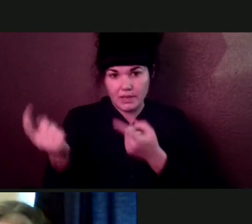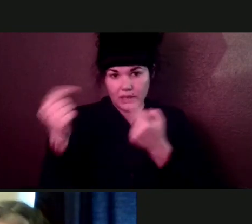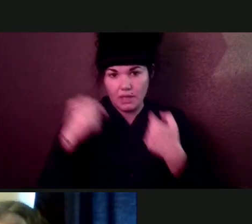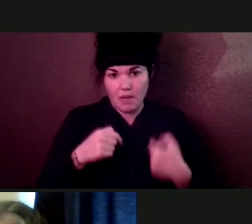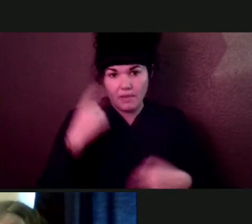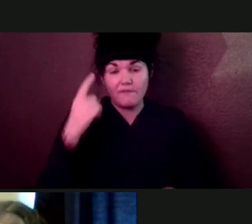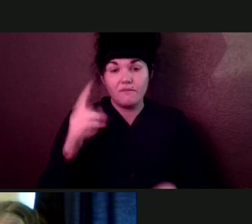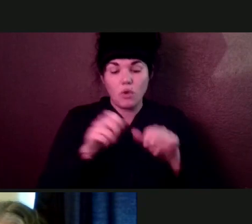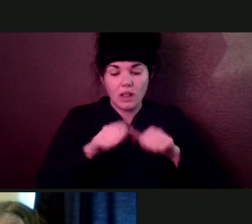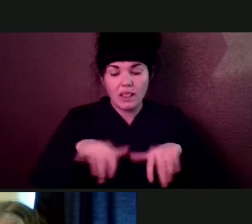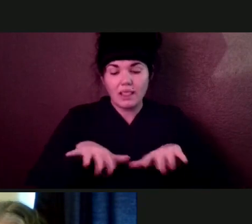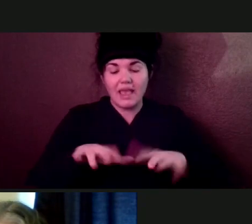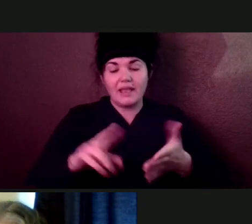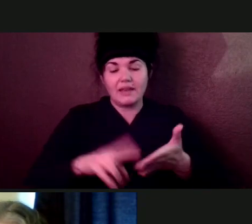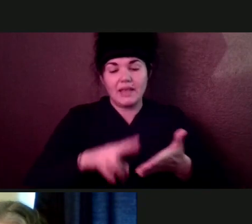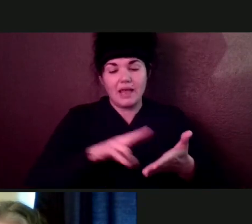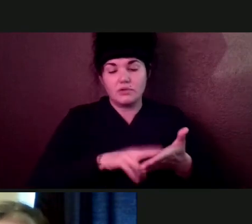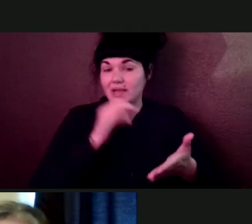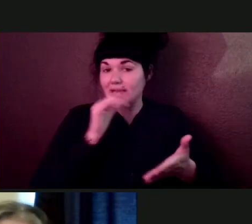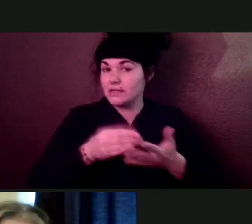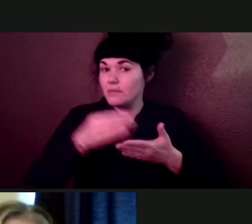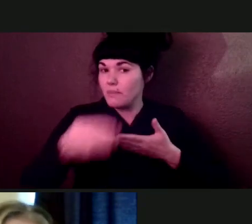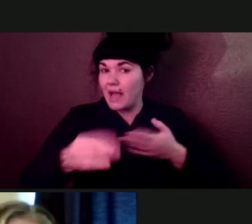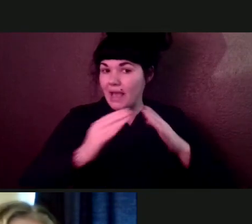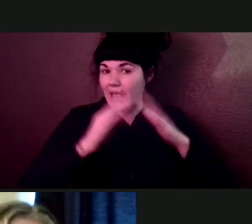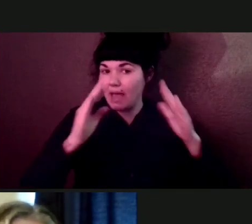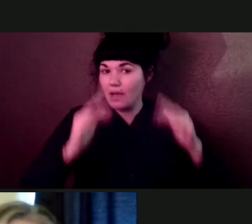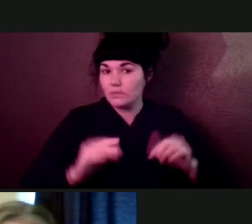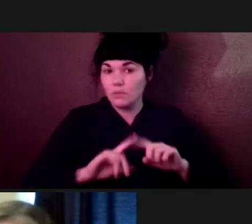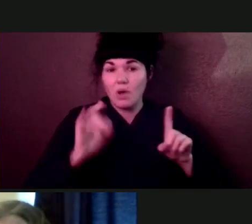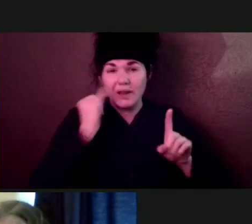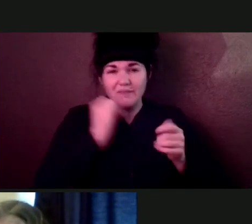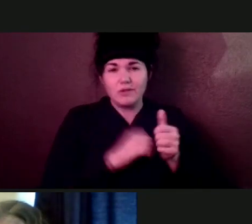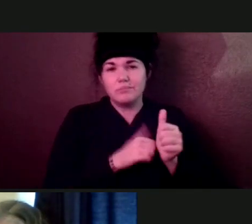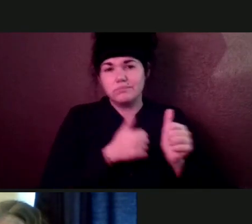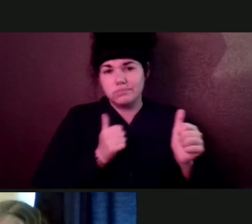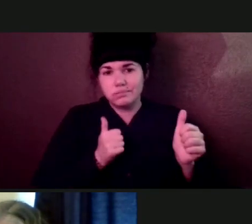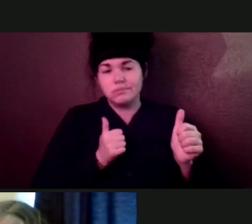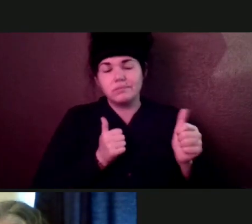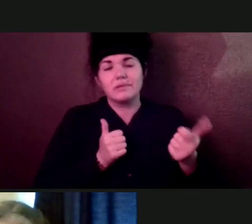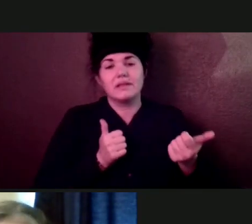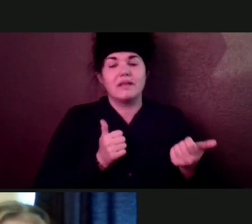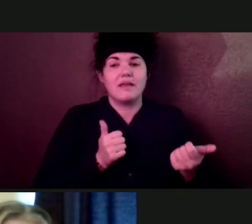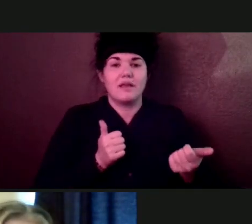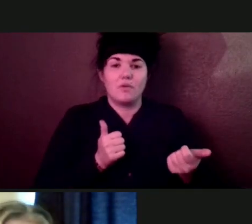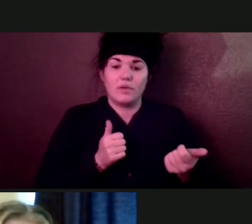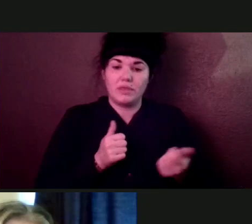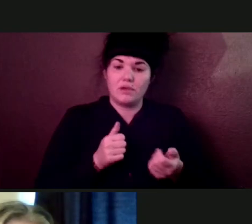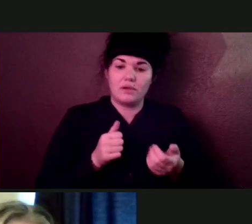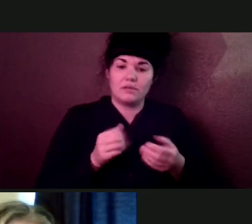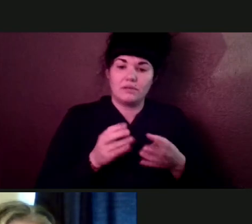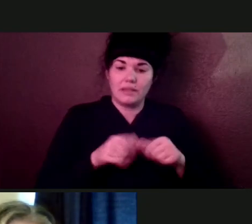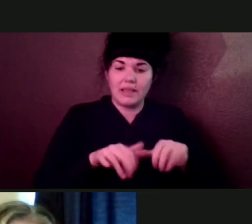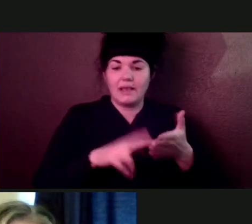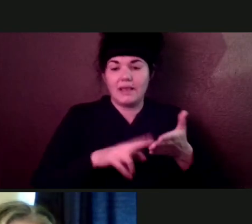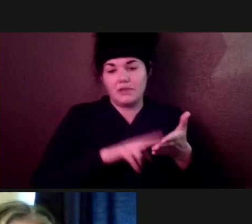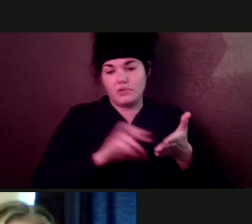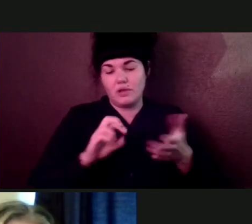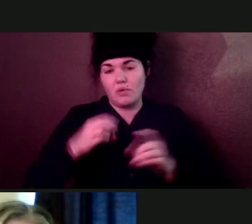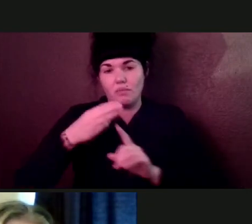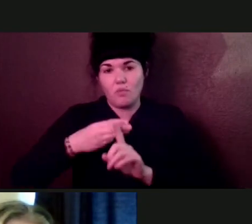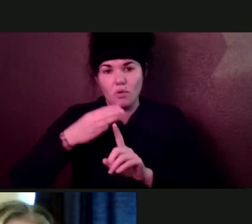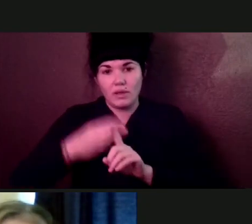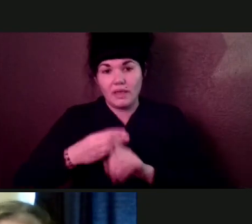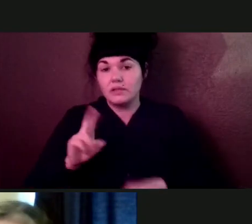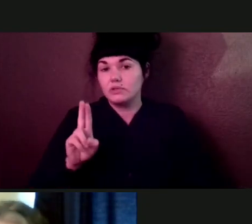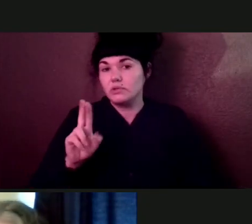buy a house, but if you're in arrears with your mortgage, if you're in arrears with a land contract. Um, internet, uh, assistance